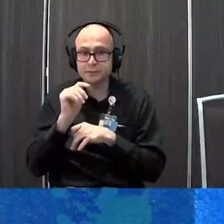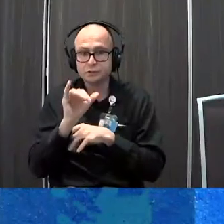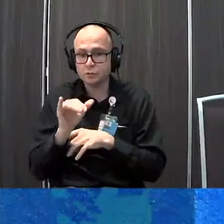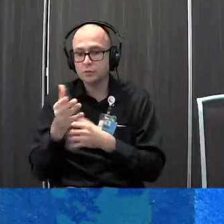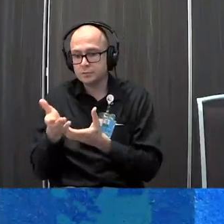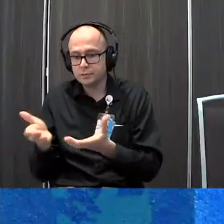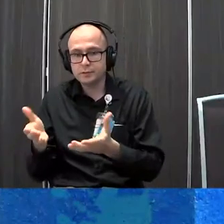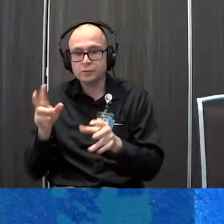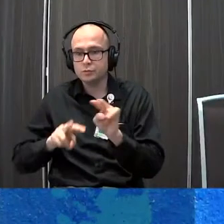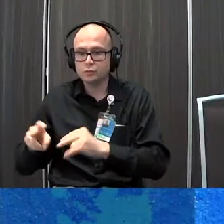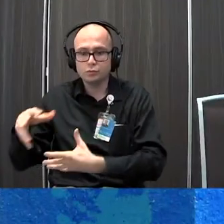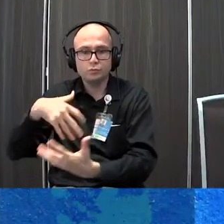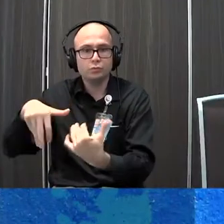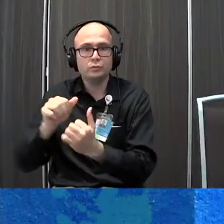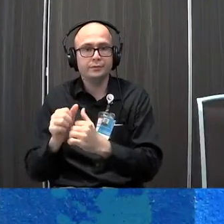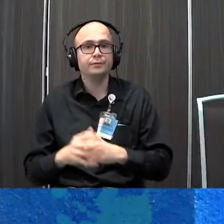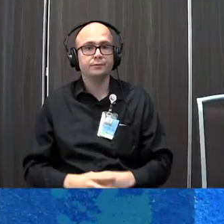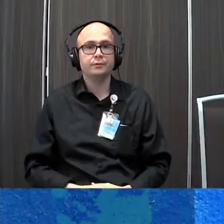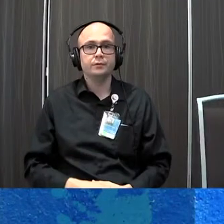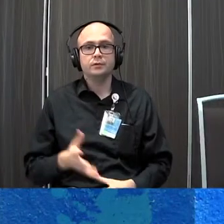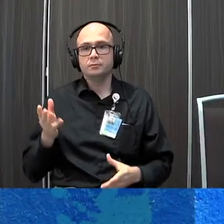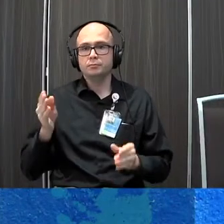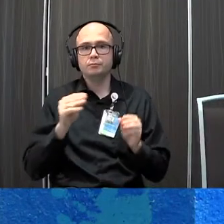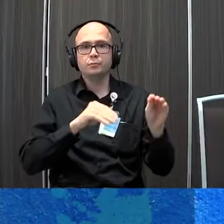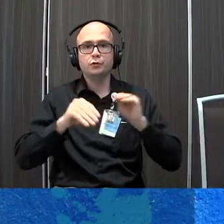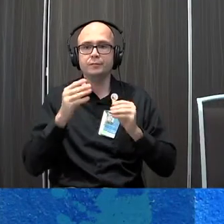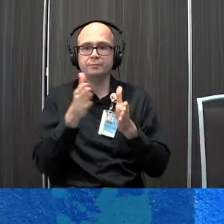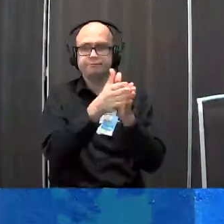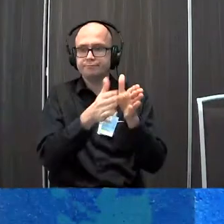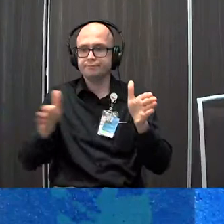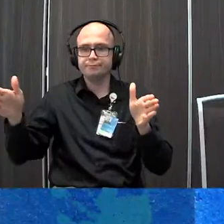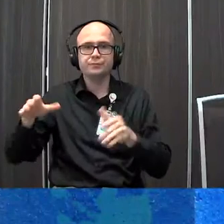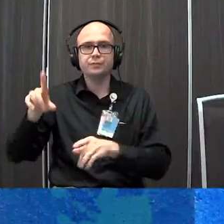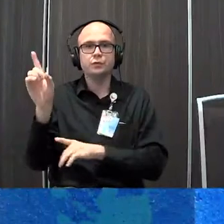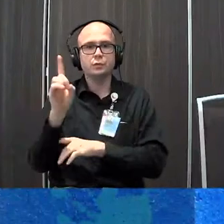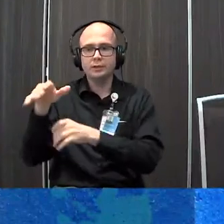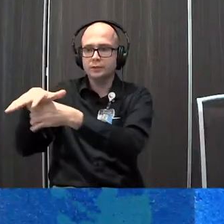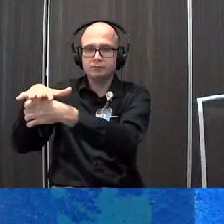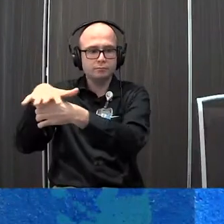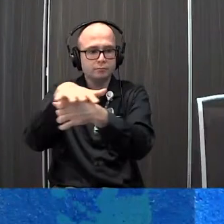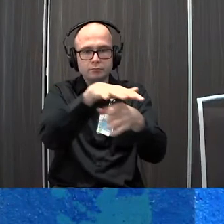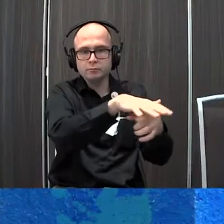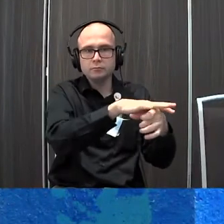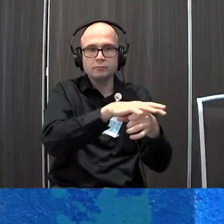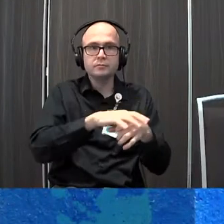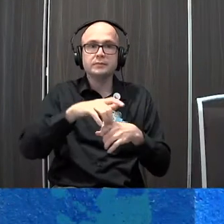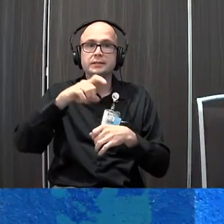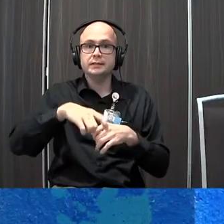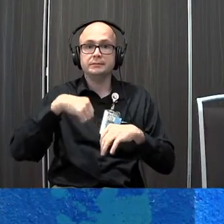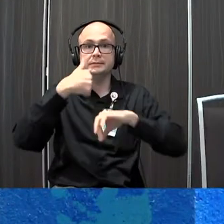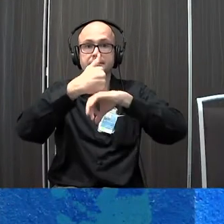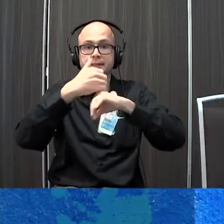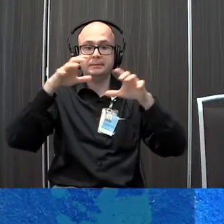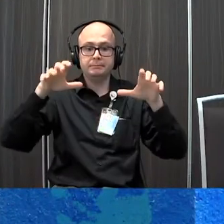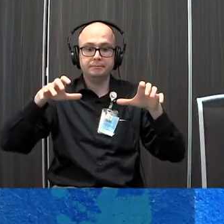that they're looking to interact with? range of motion what is the location of the device or the activity? does it need to be put up in a